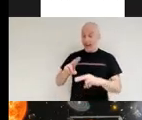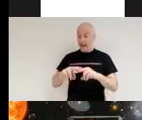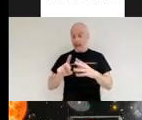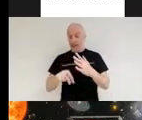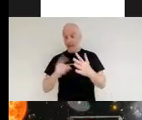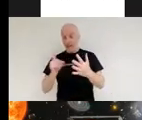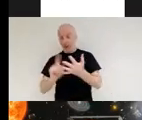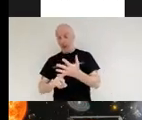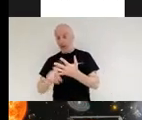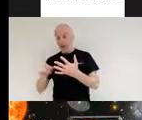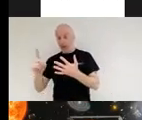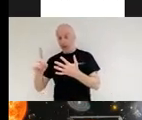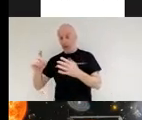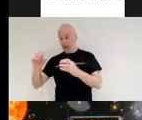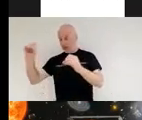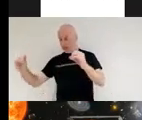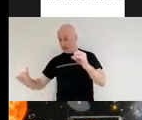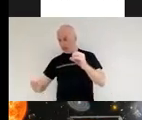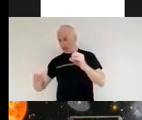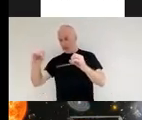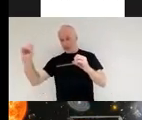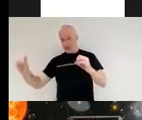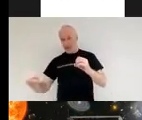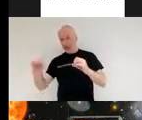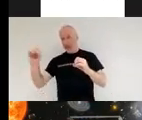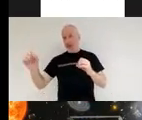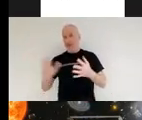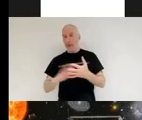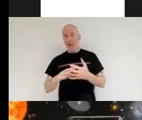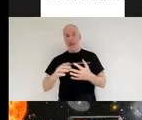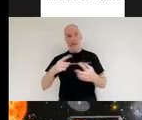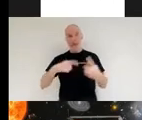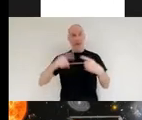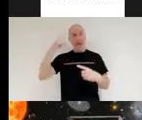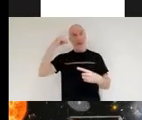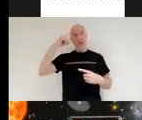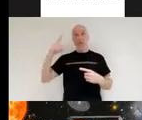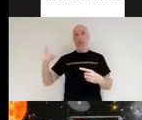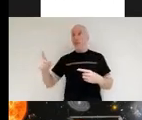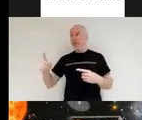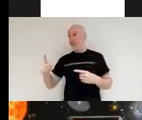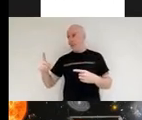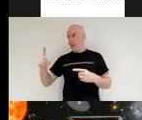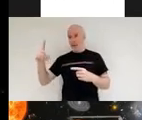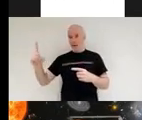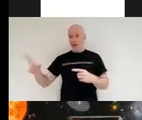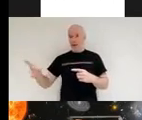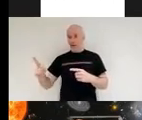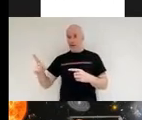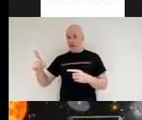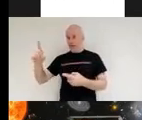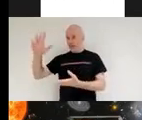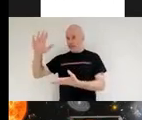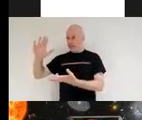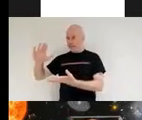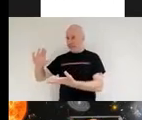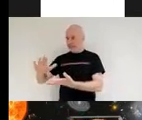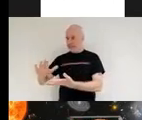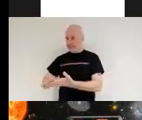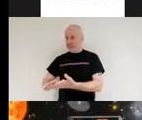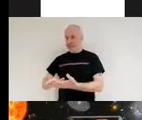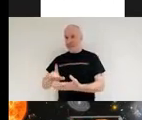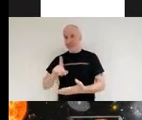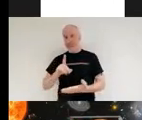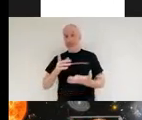but it's not going to have to use anywhere near as much as we initially thought it would because the insertion into that orbit was so perfect